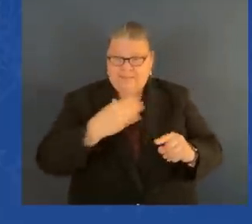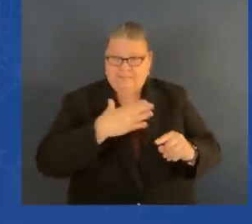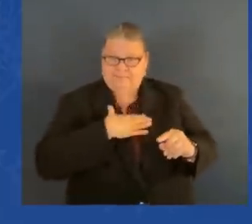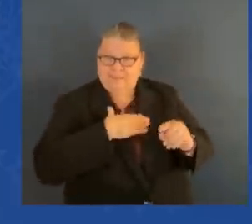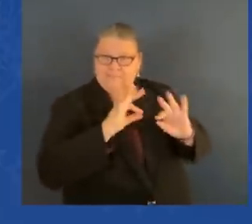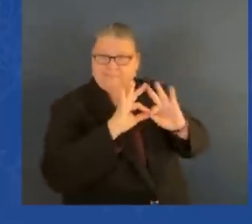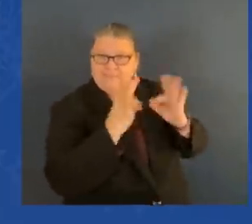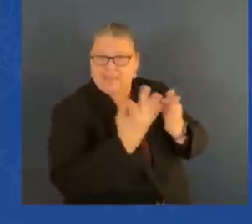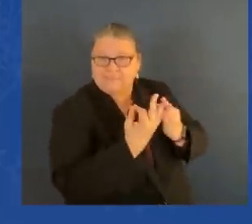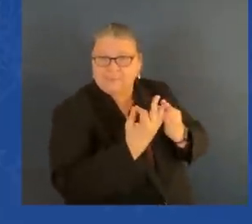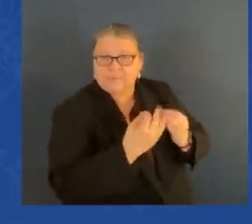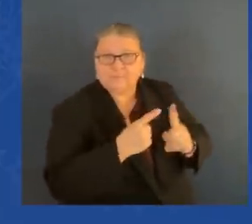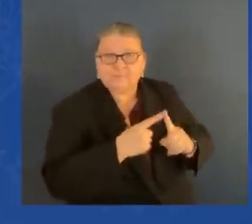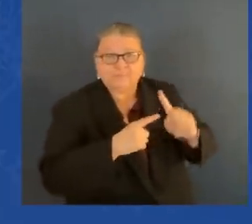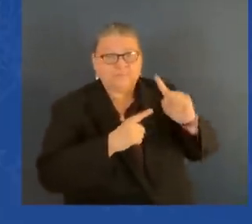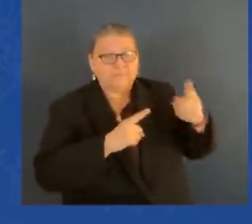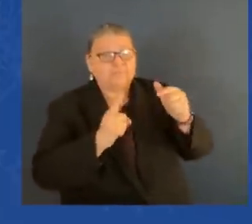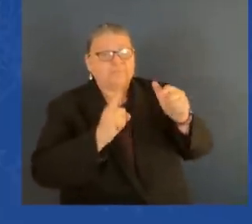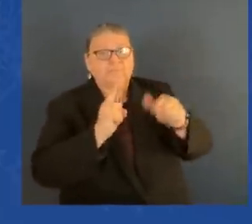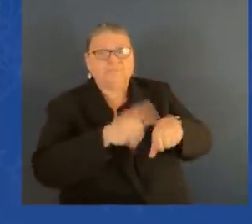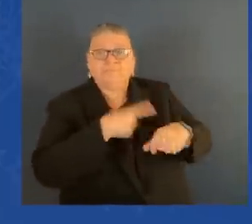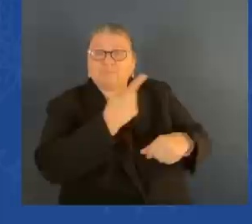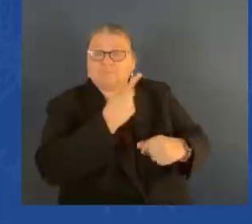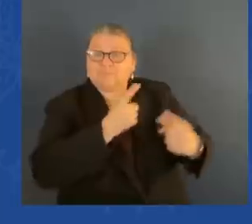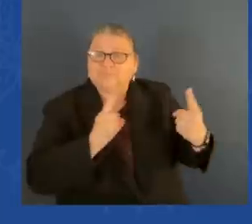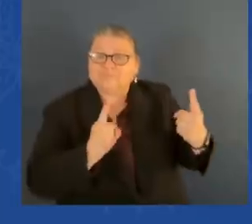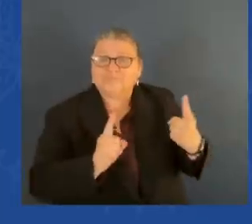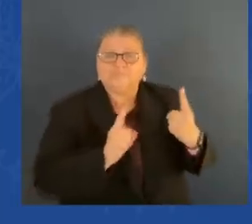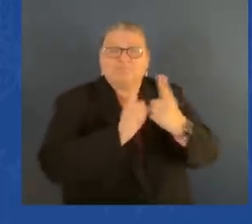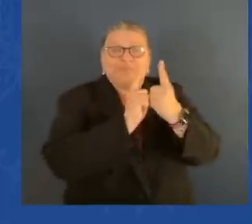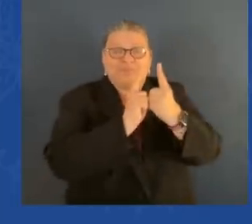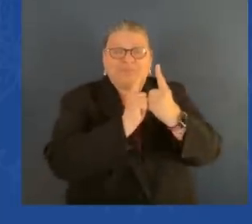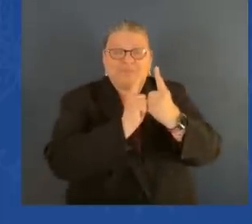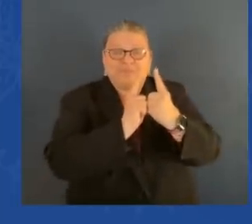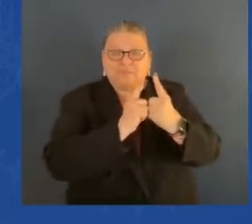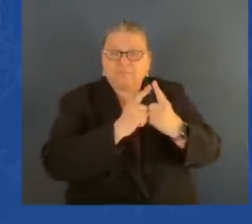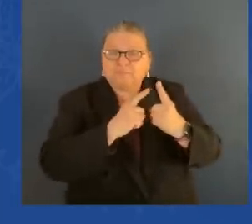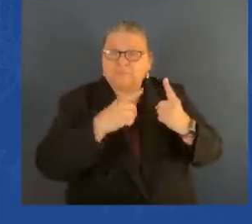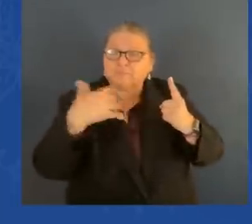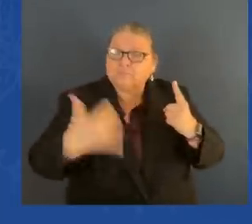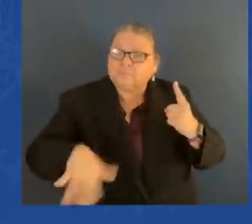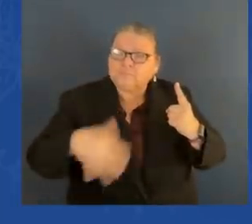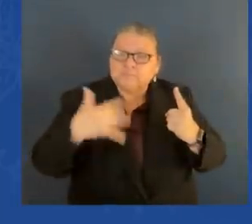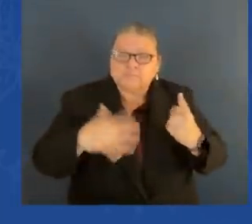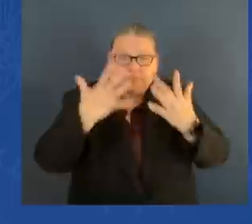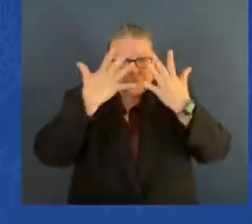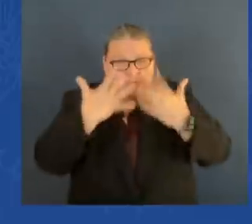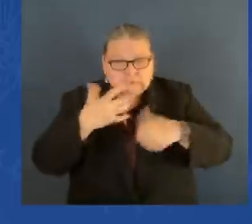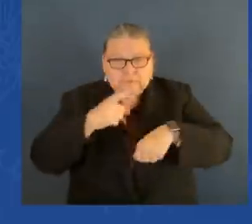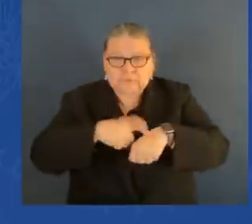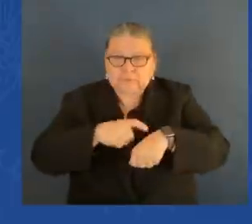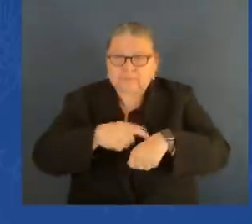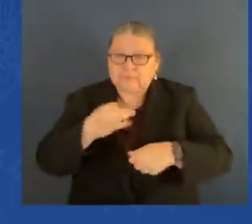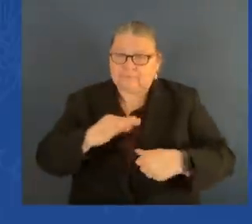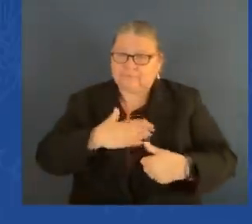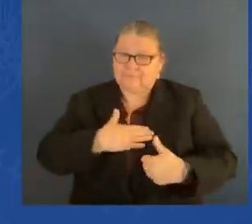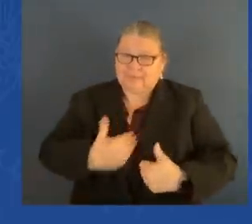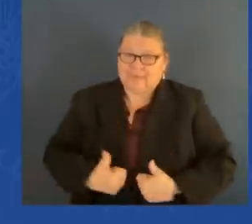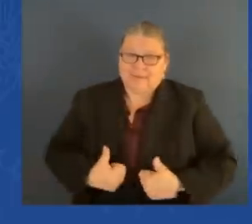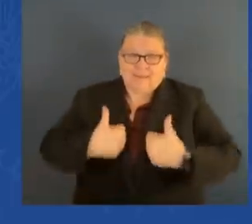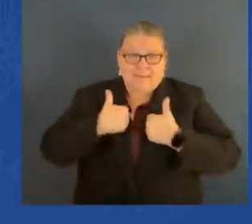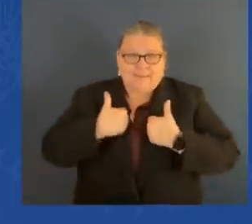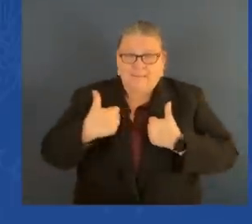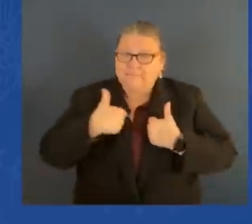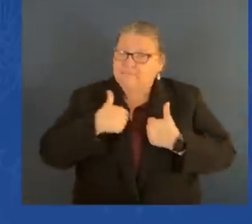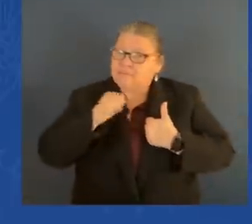I had not intended to run for the United States Senate. I was involved — my state,